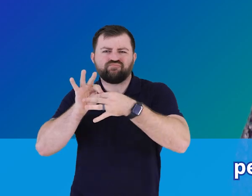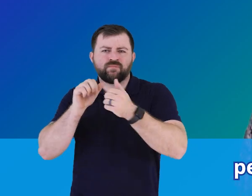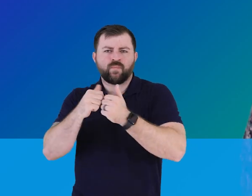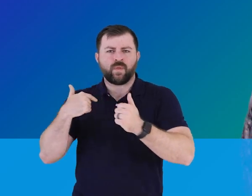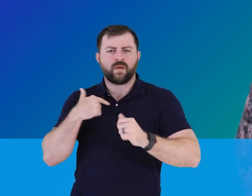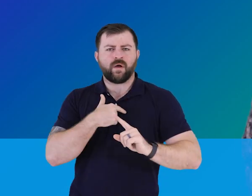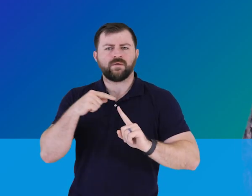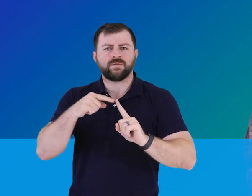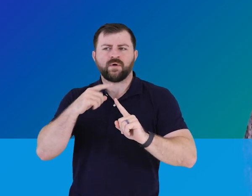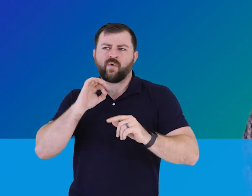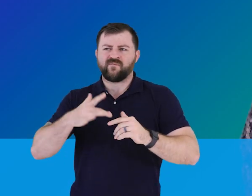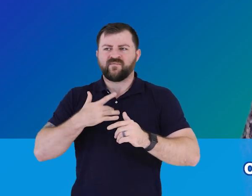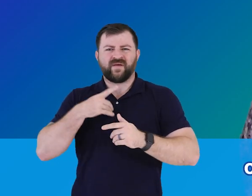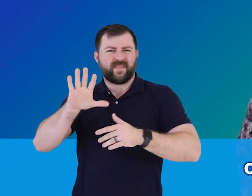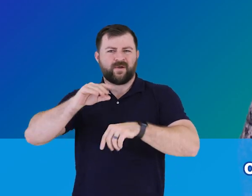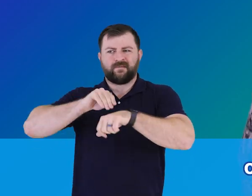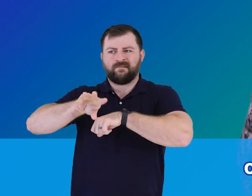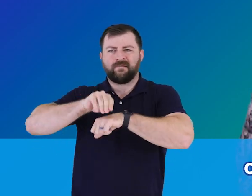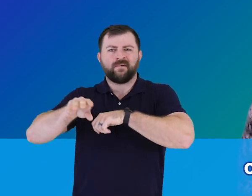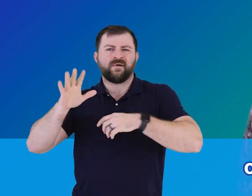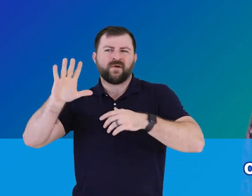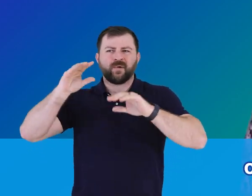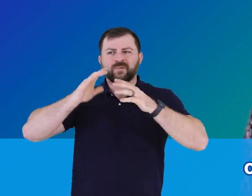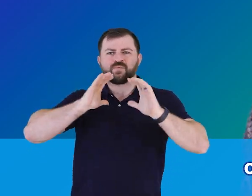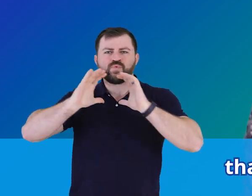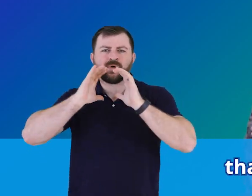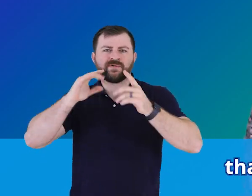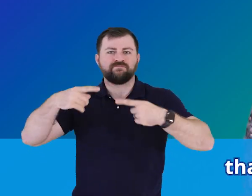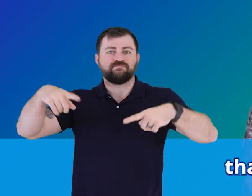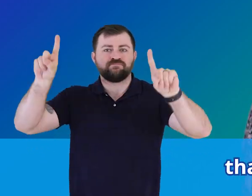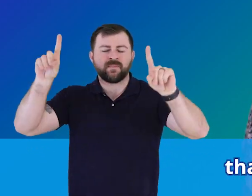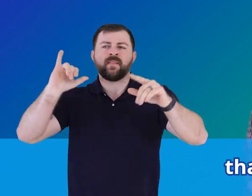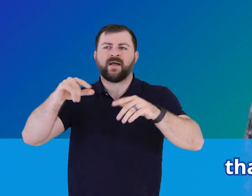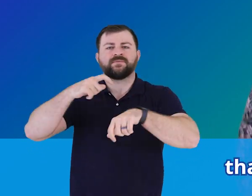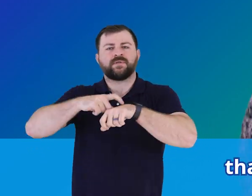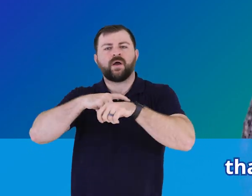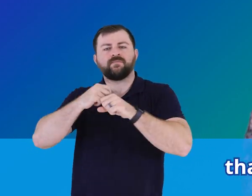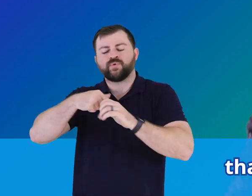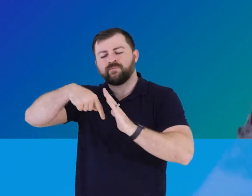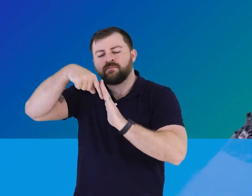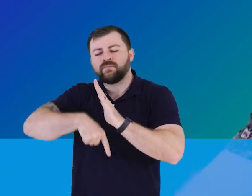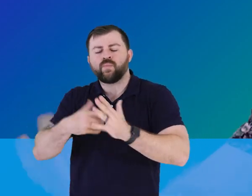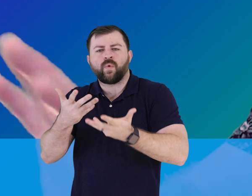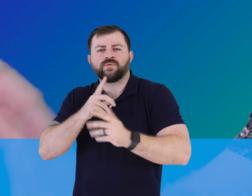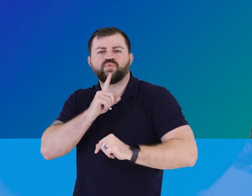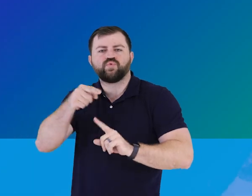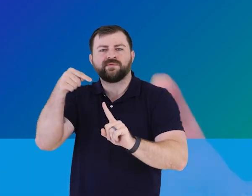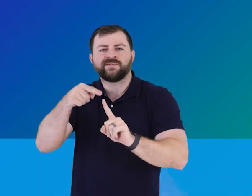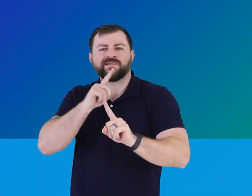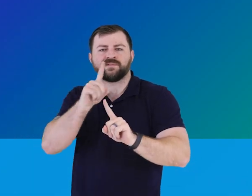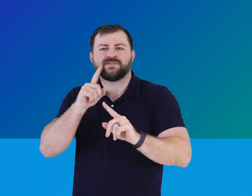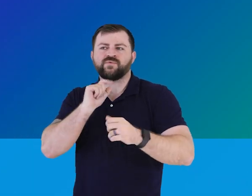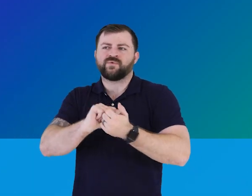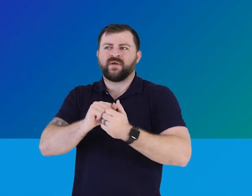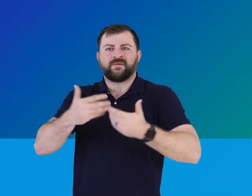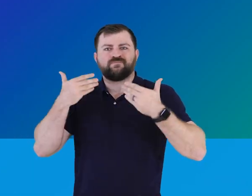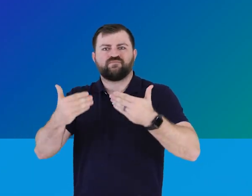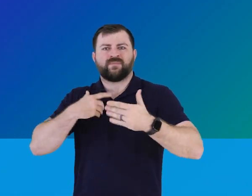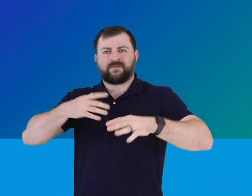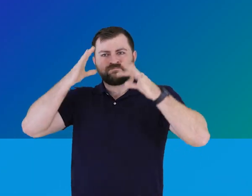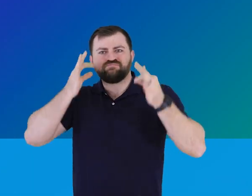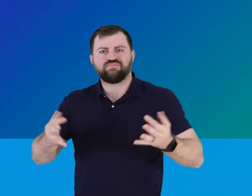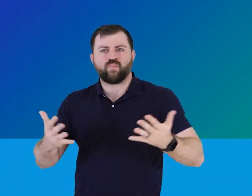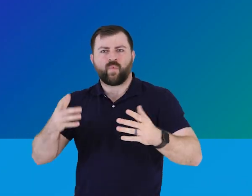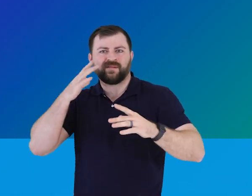collaborative, cooperative or an effective communicator, that's the time to get to the truth rather than drawing an emotional conclusion.